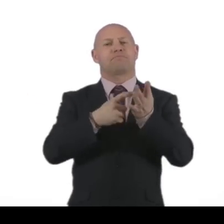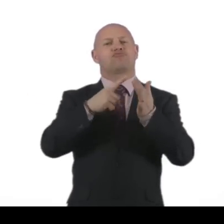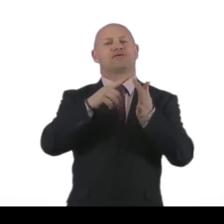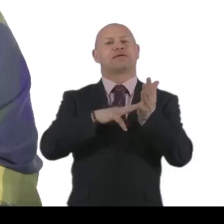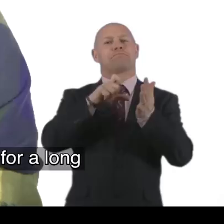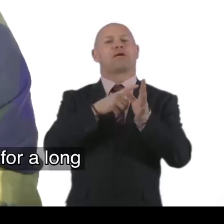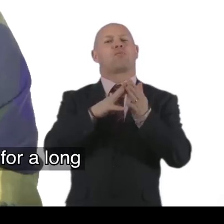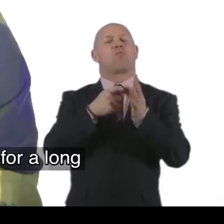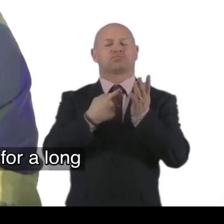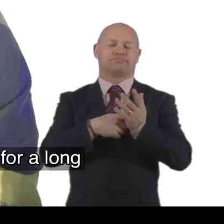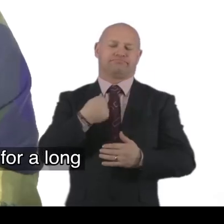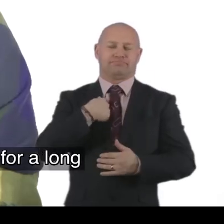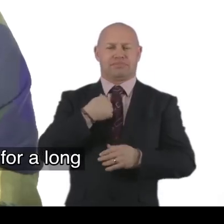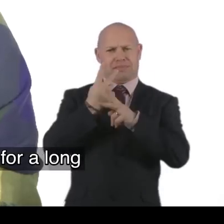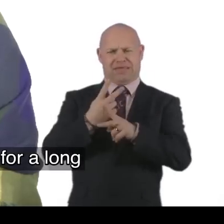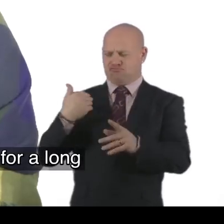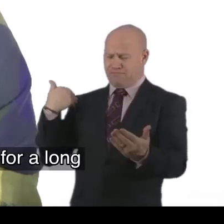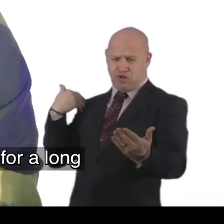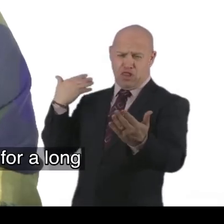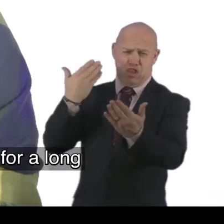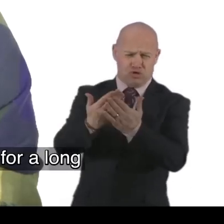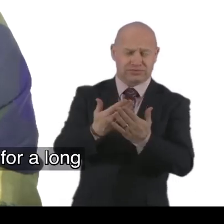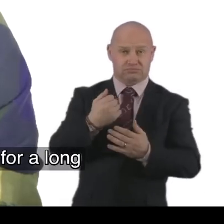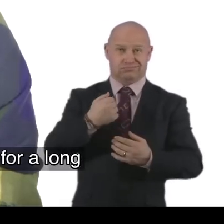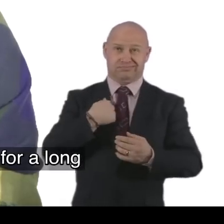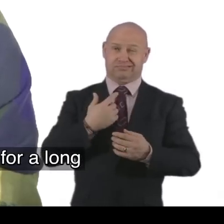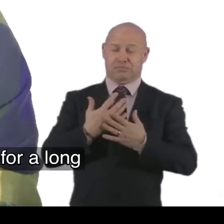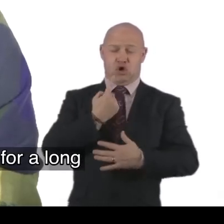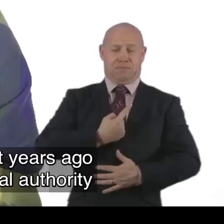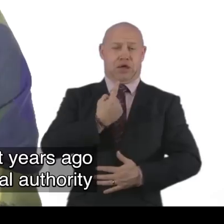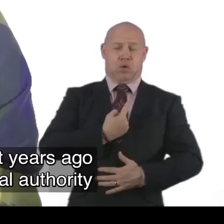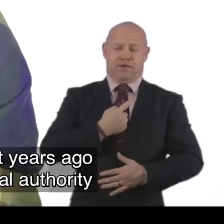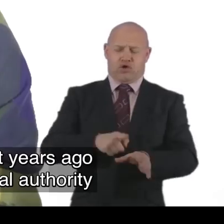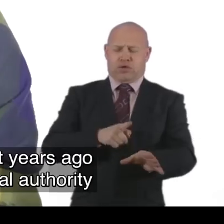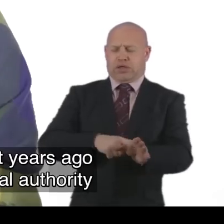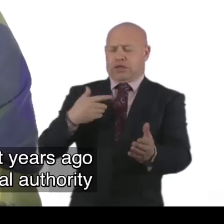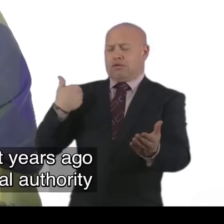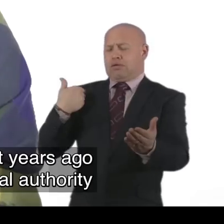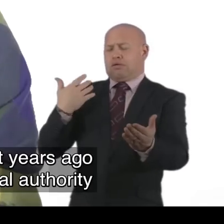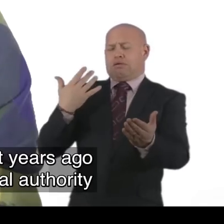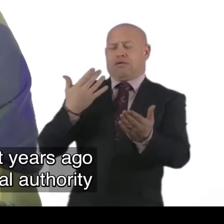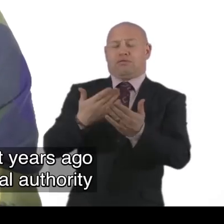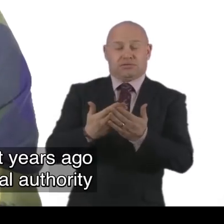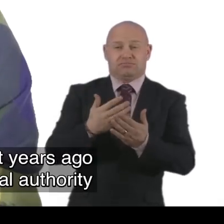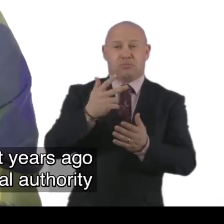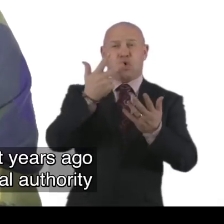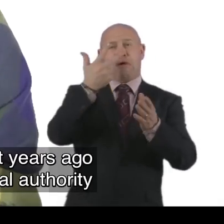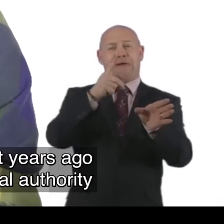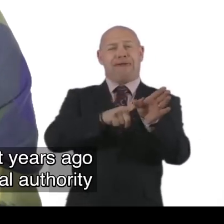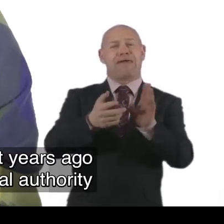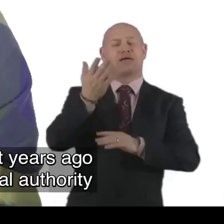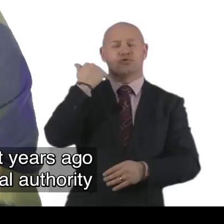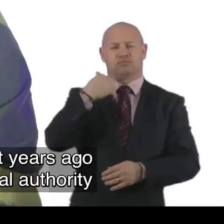I'm Marie McWaters. And I'm a carer. Been a carer for a long time. And. Did it on my own. For years and years. And then.